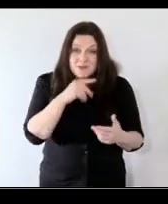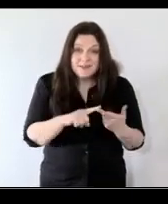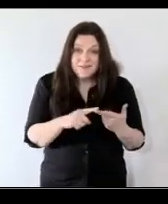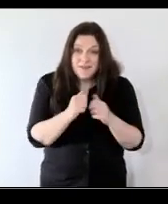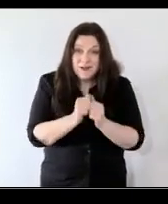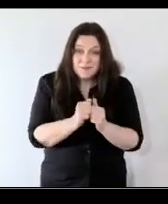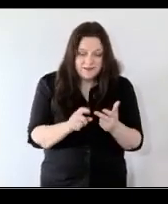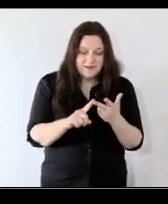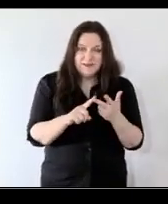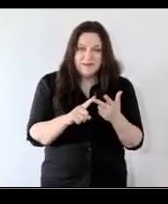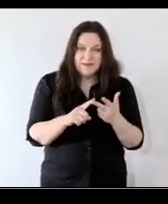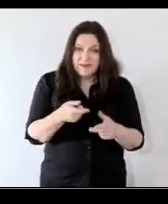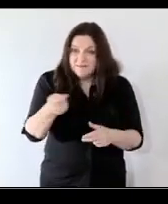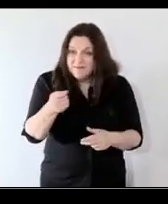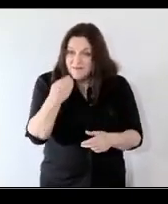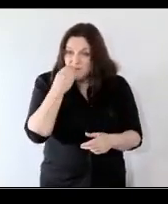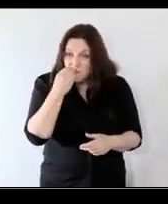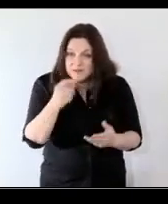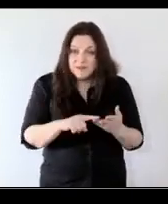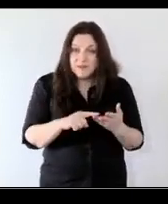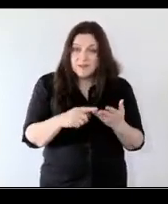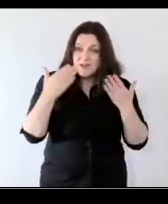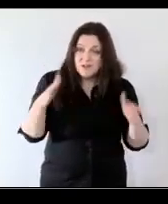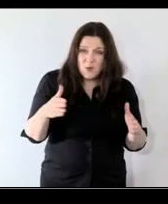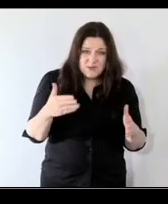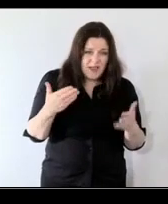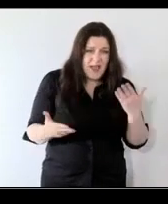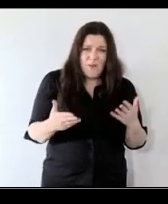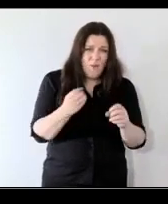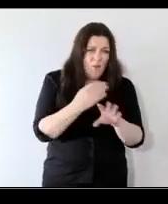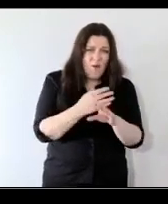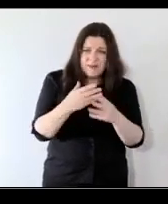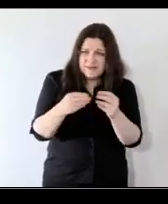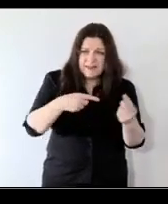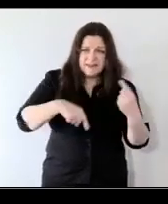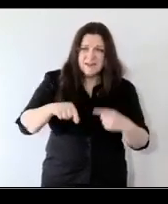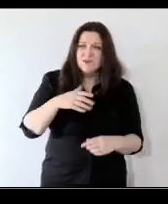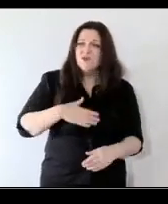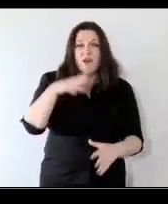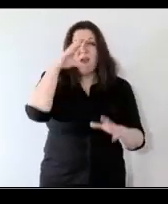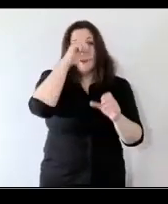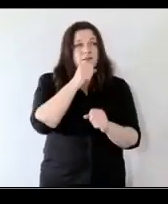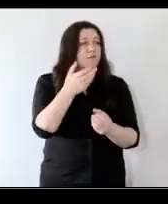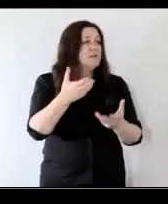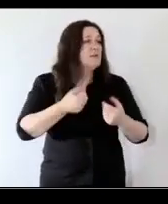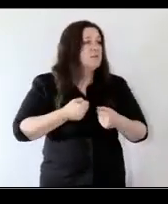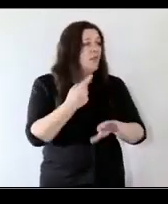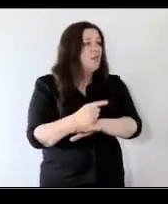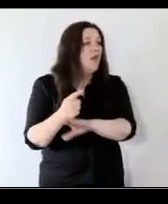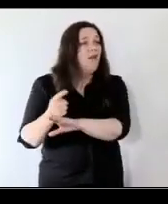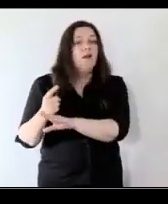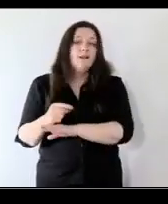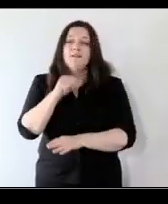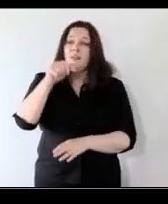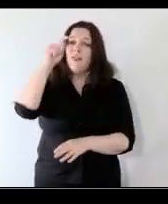how valuable catering is and COVID showed us how valuable all these things were that we've perhaps taken for granted and thought were